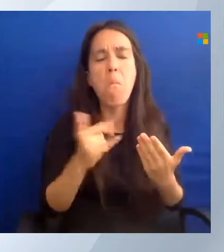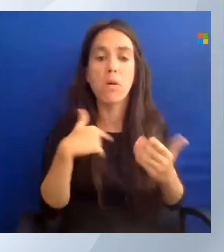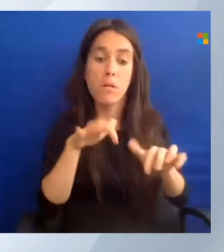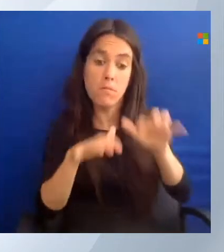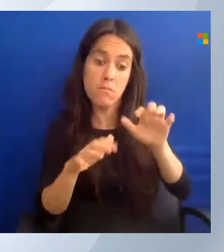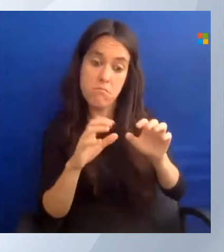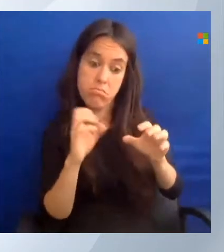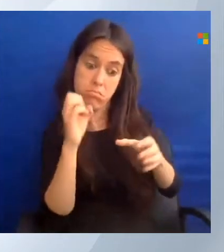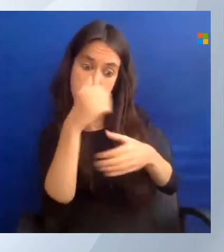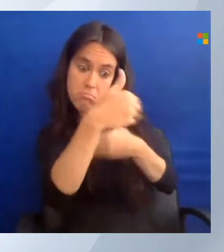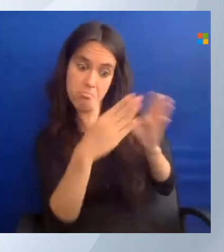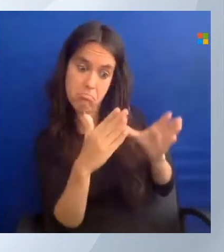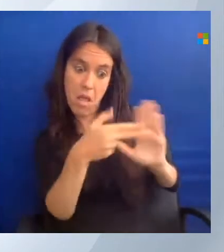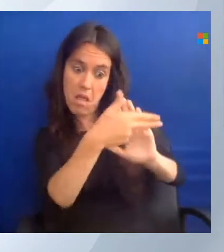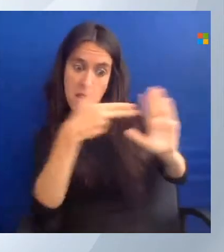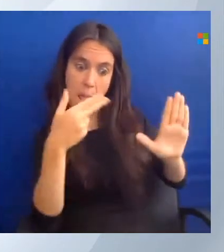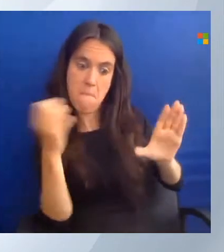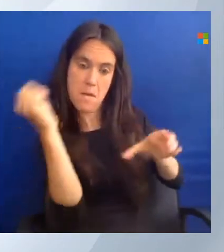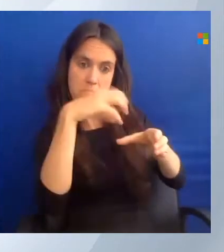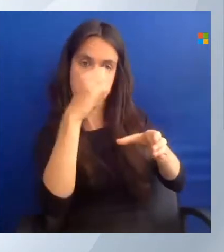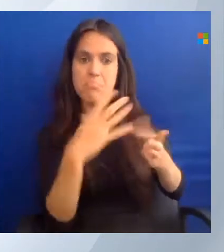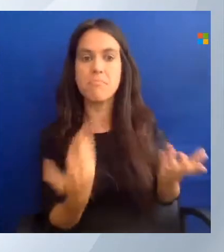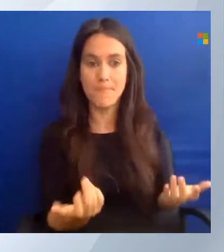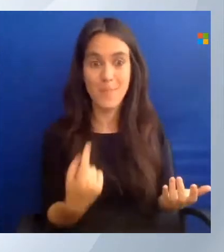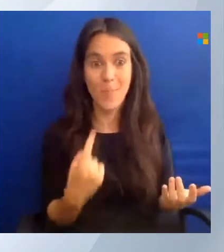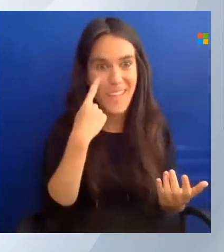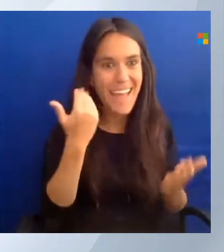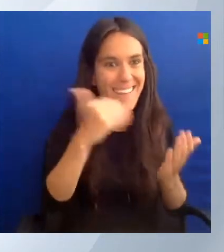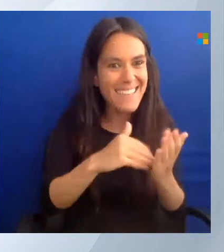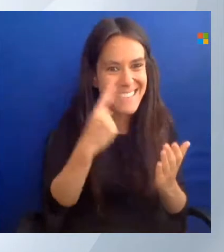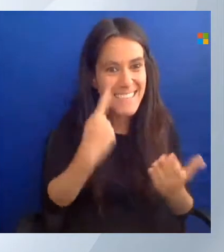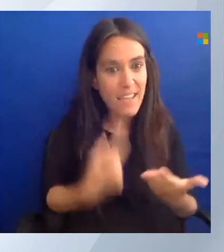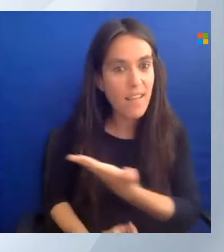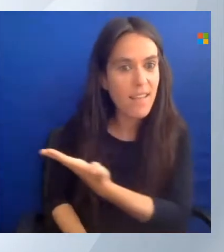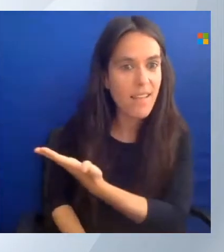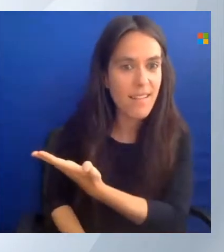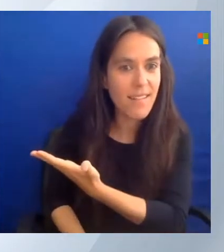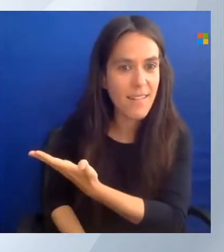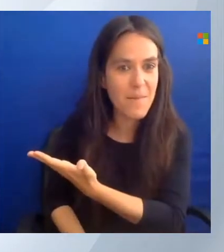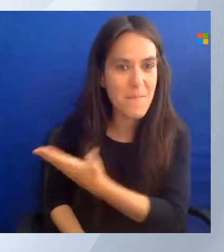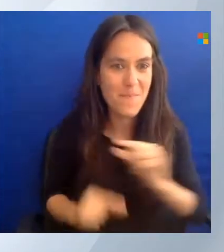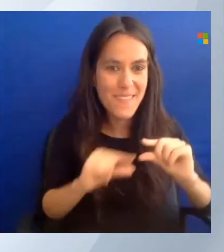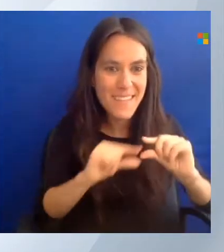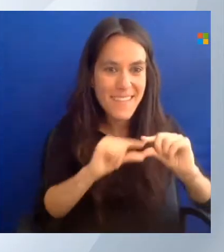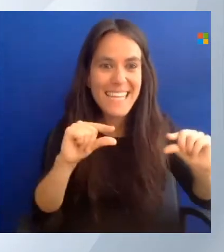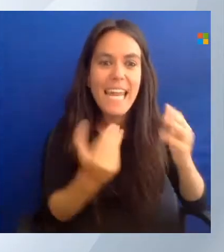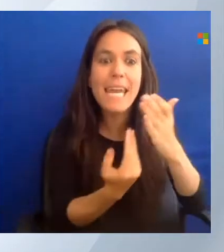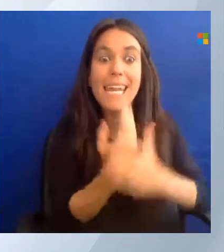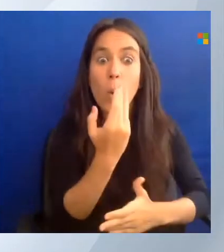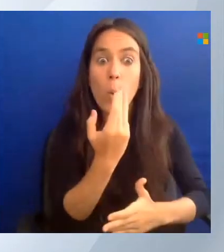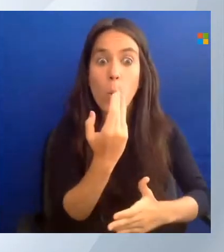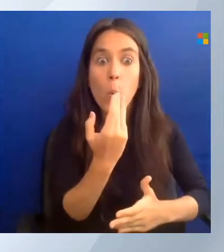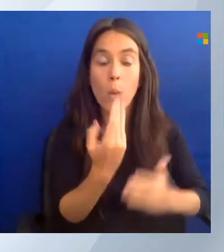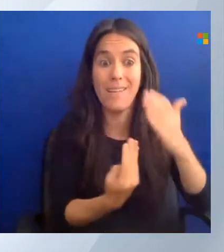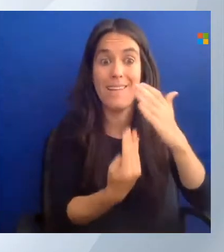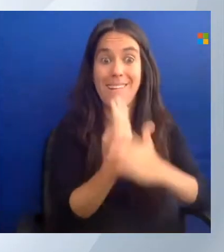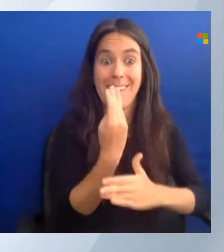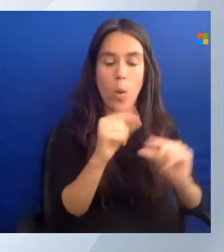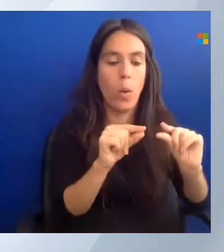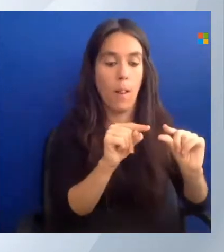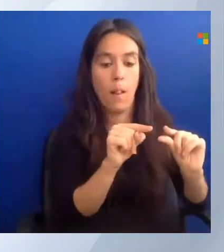So I'll start with new again because we saw that work last time. And I should be able to say